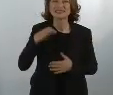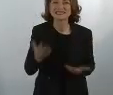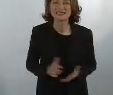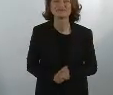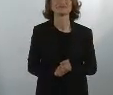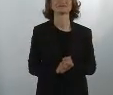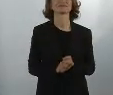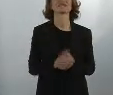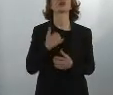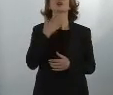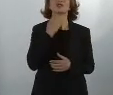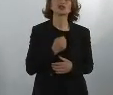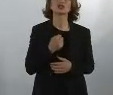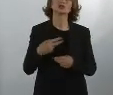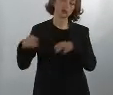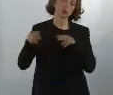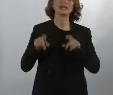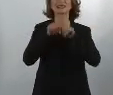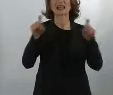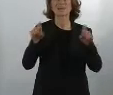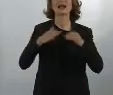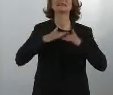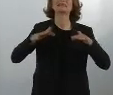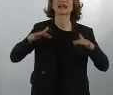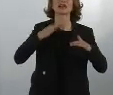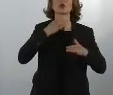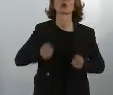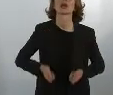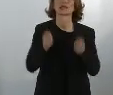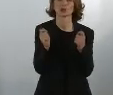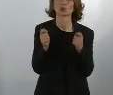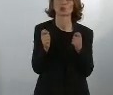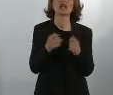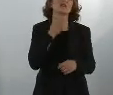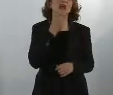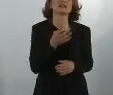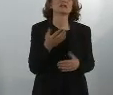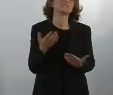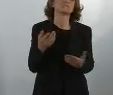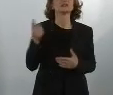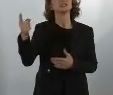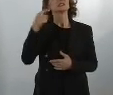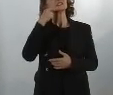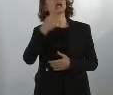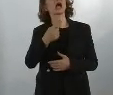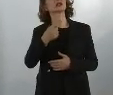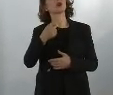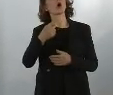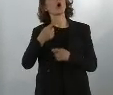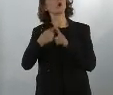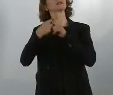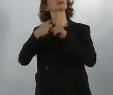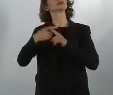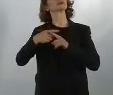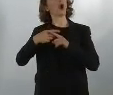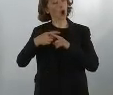Last question by AFP. Good morning, Minister. I would like to come back to search and rescue operations. Why are